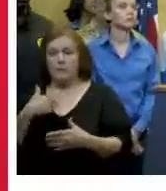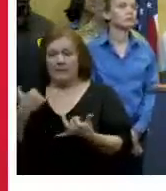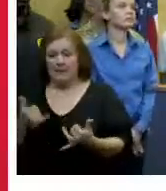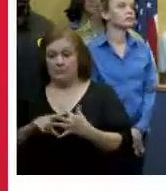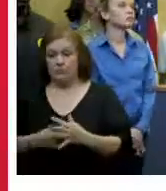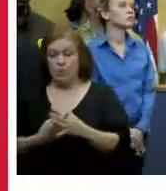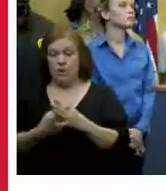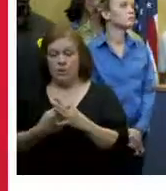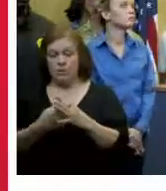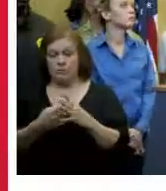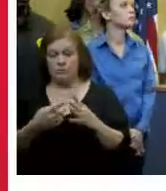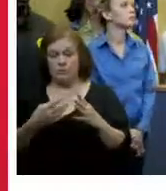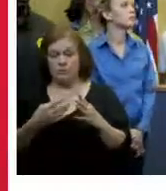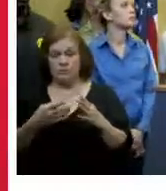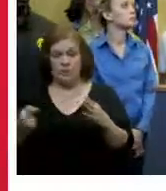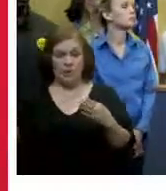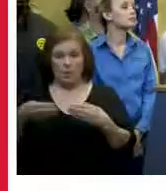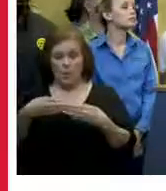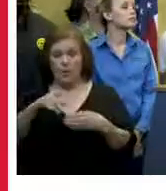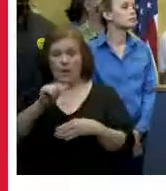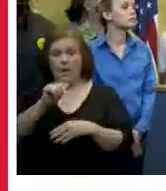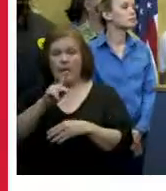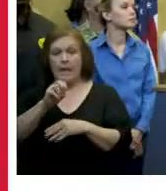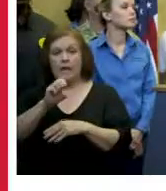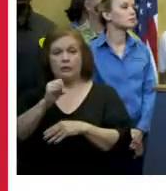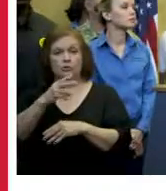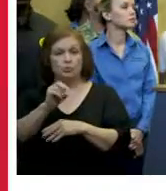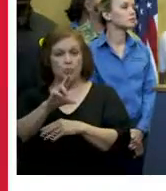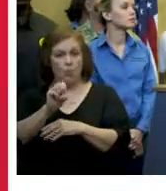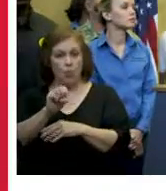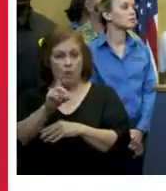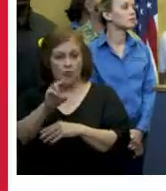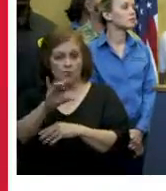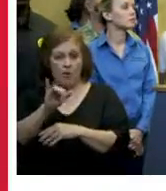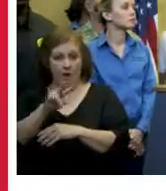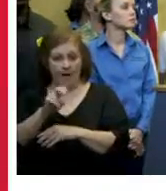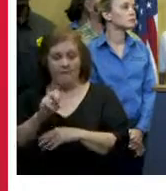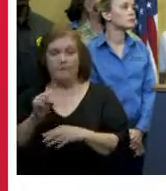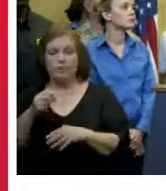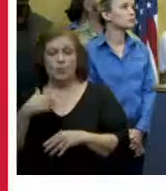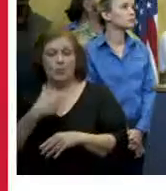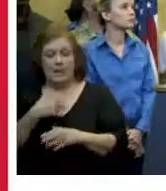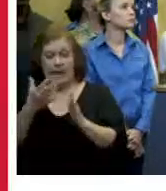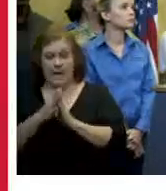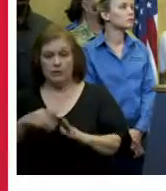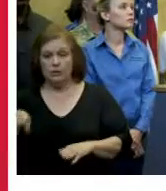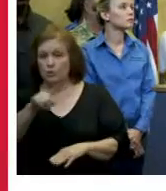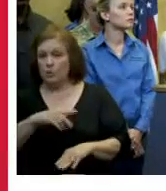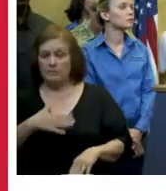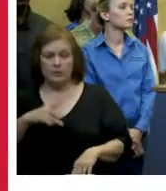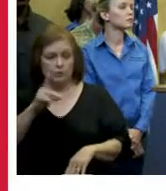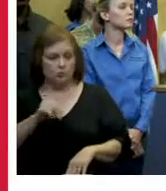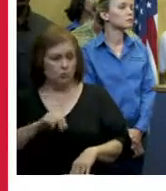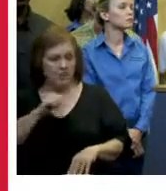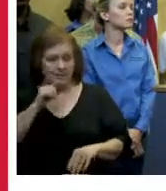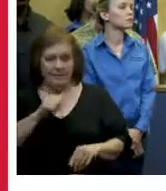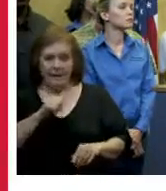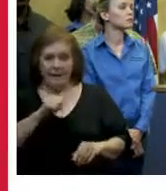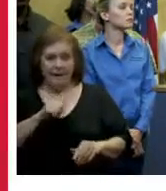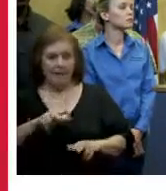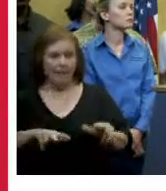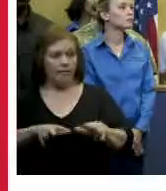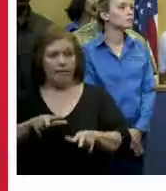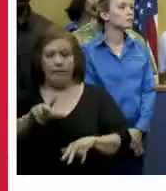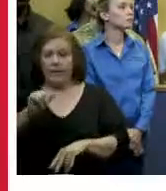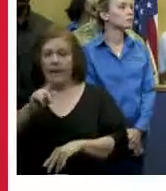of excuse me flood floodgates along lakeshore drive so we encourage the public to not go out on lakeshore drive we're already seeing some